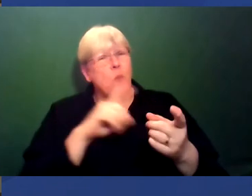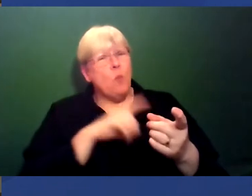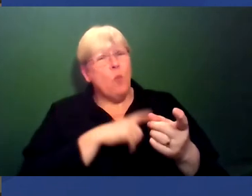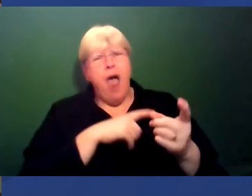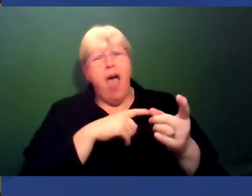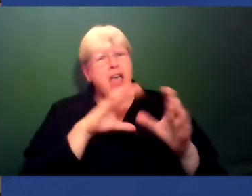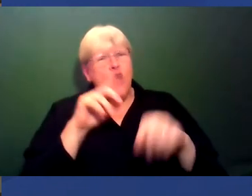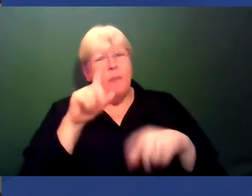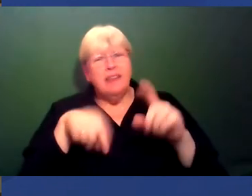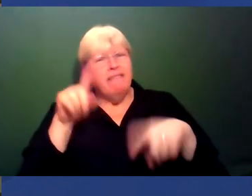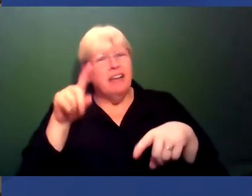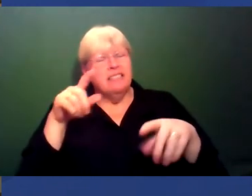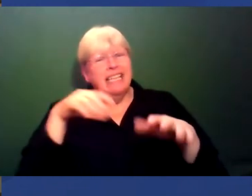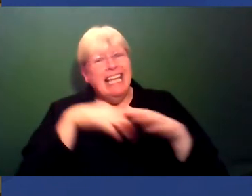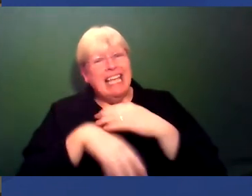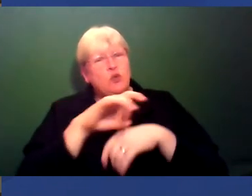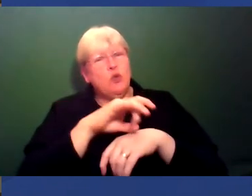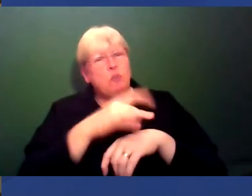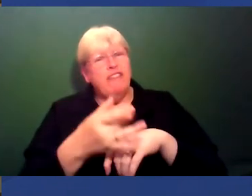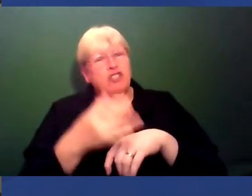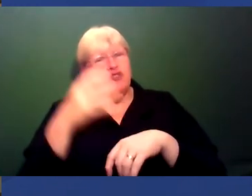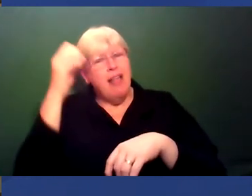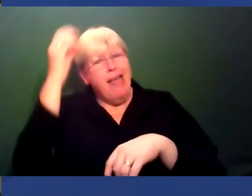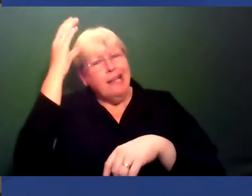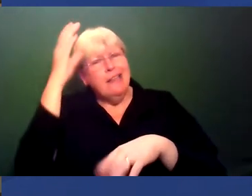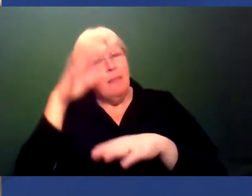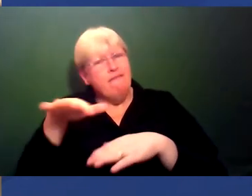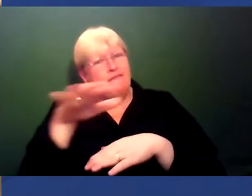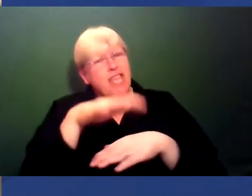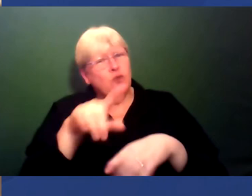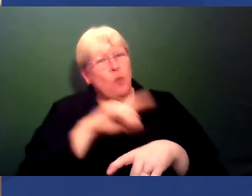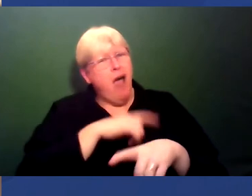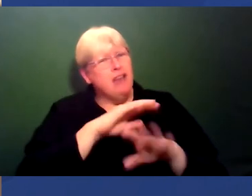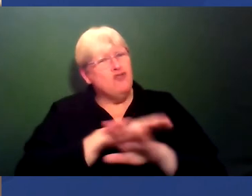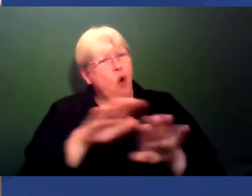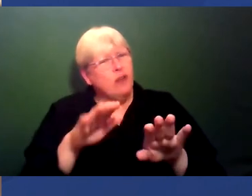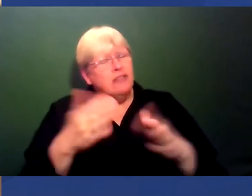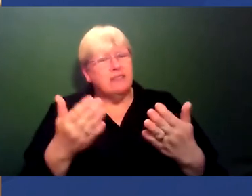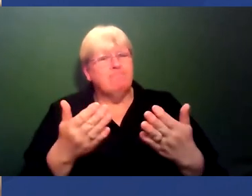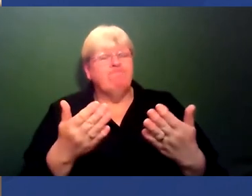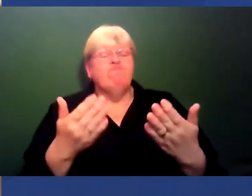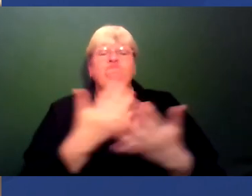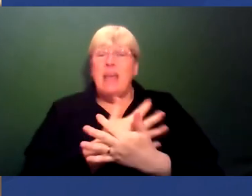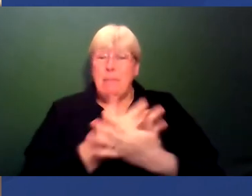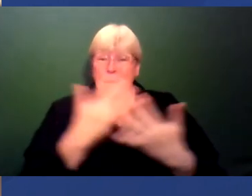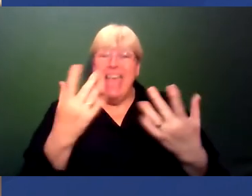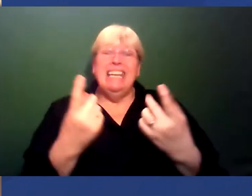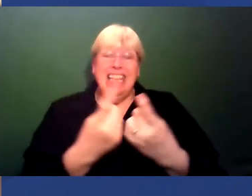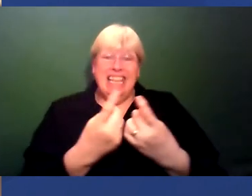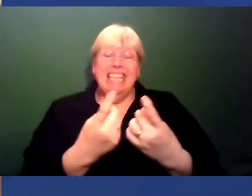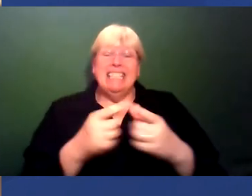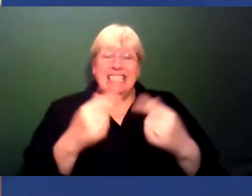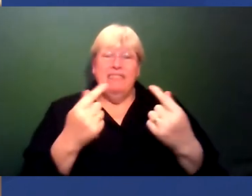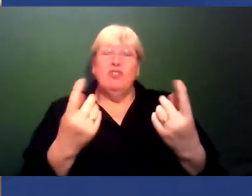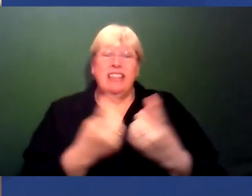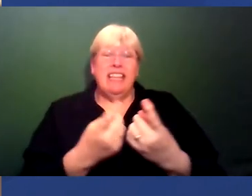into the professional academic field? Yeah, think there's a there's a number of different things because as you, you